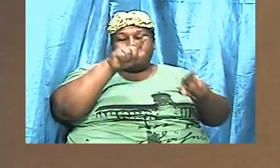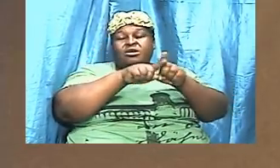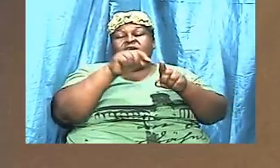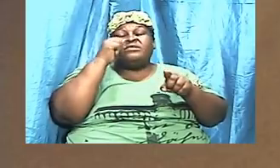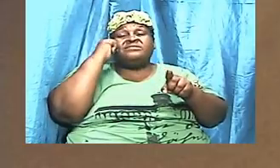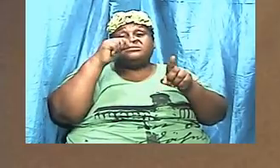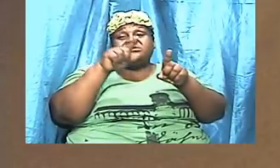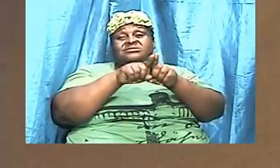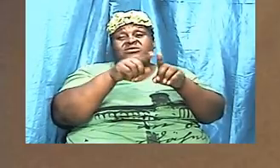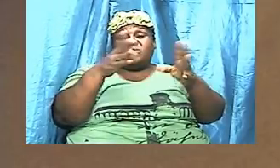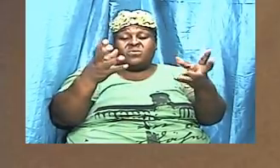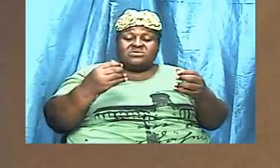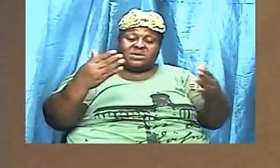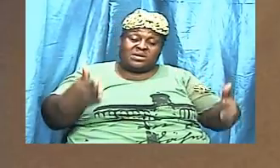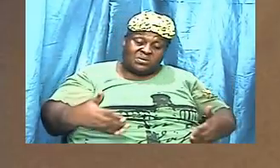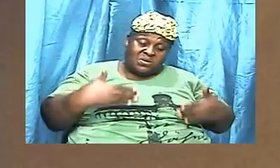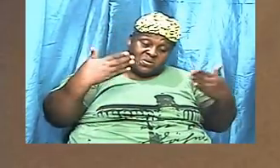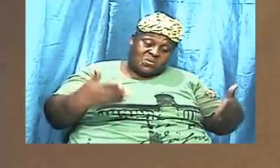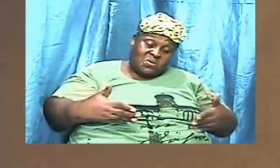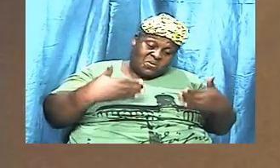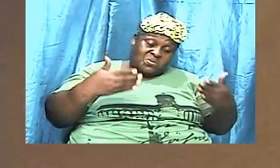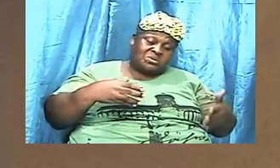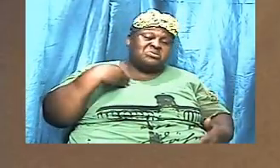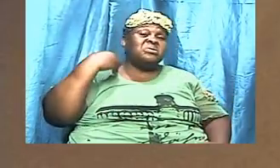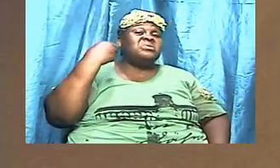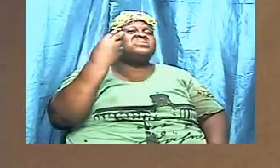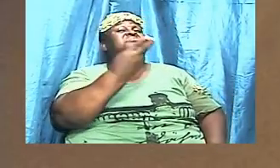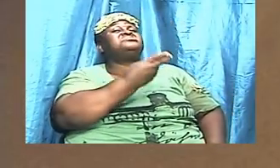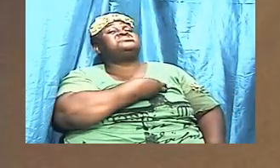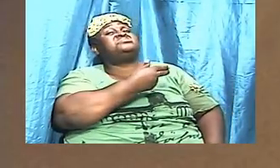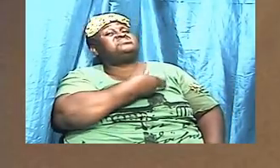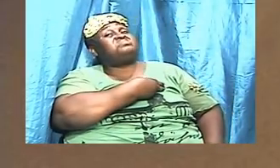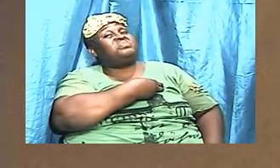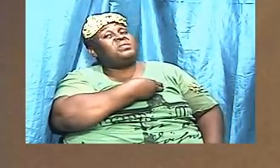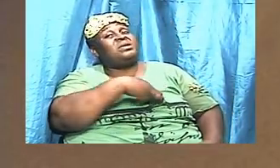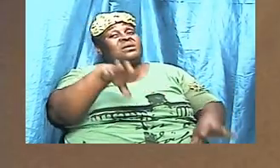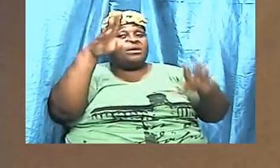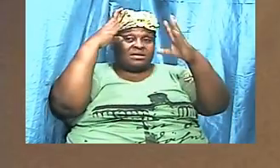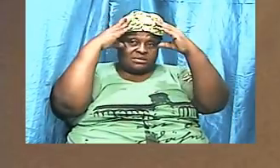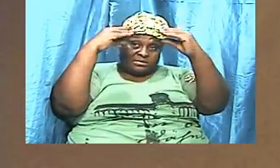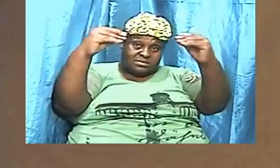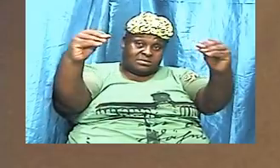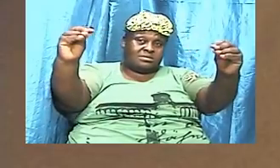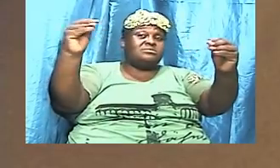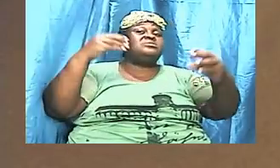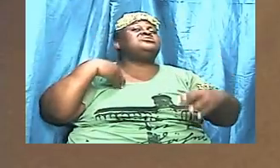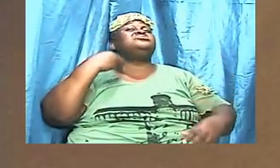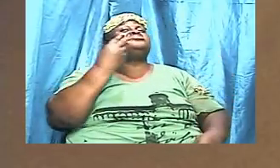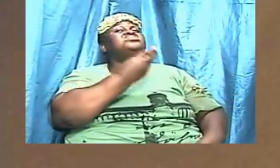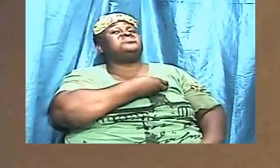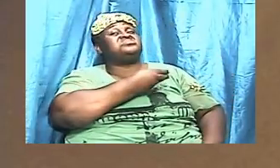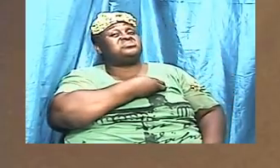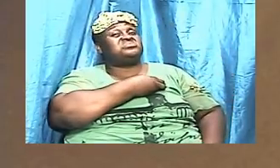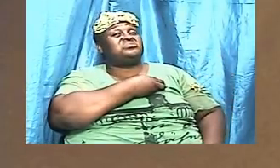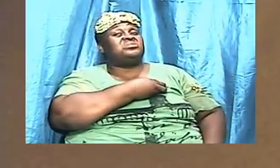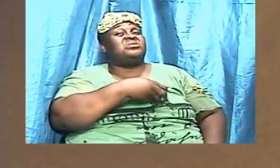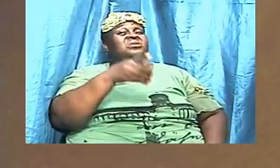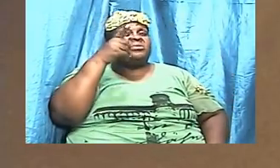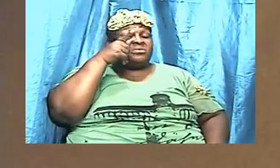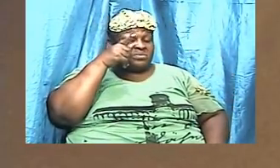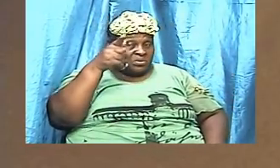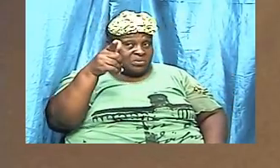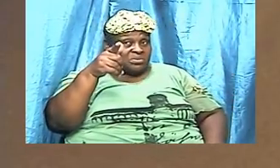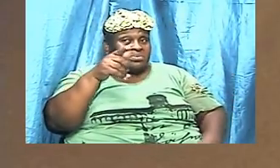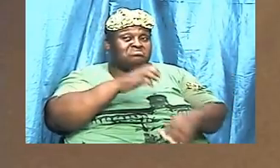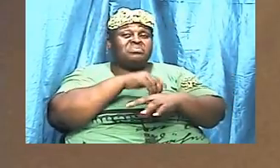admonish us I would want to teach us look at all the situation and